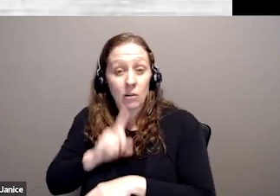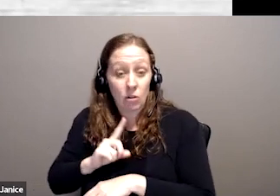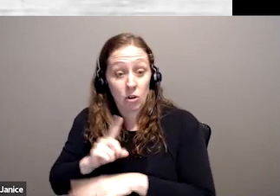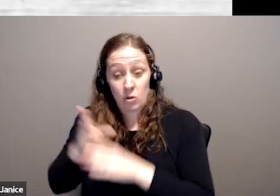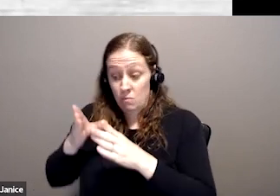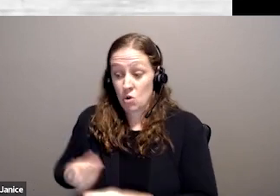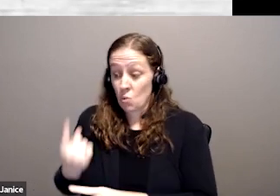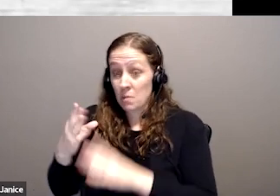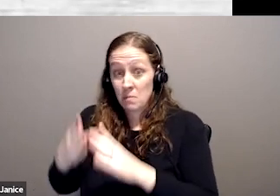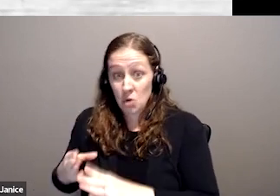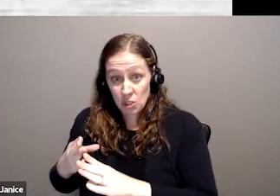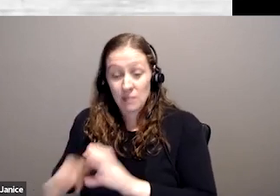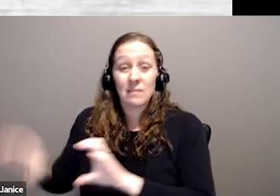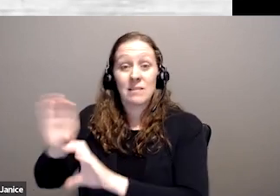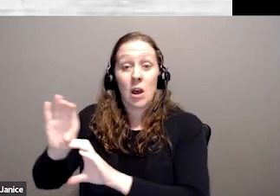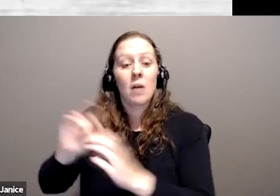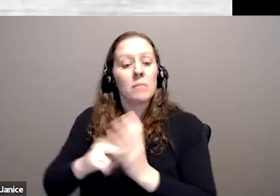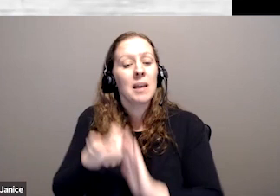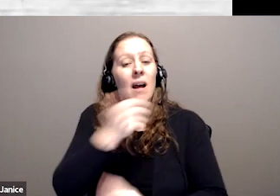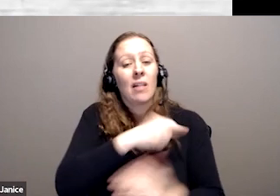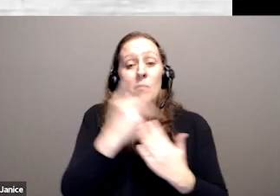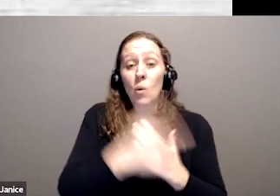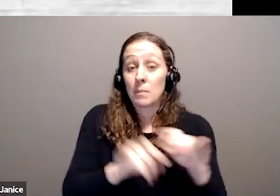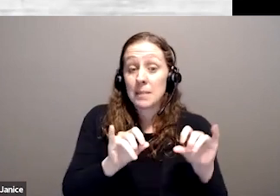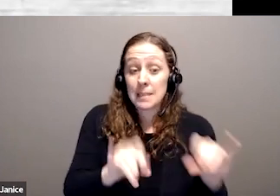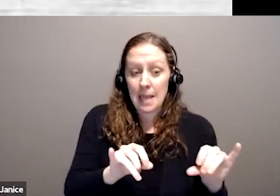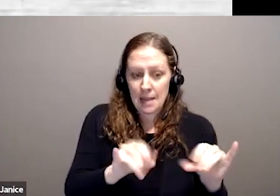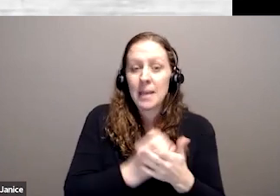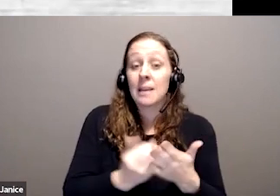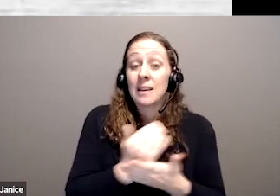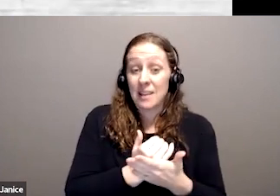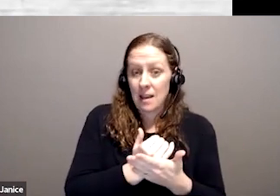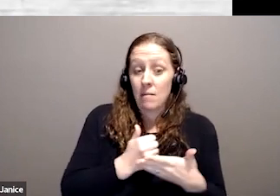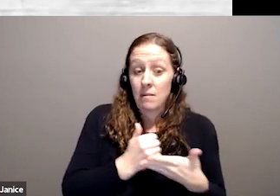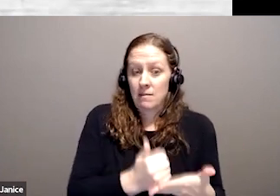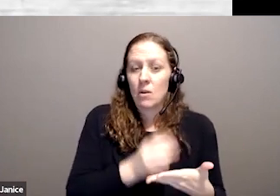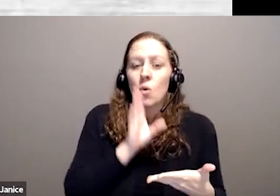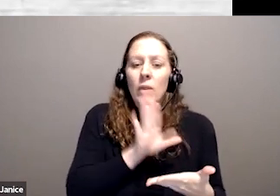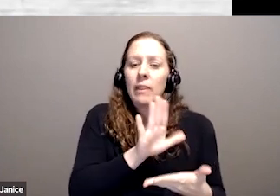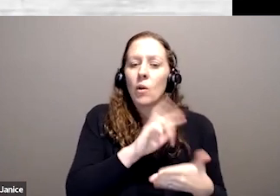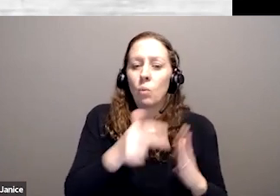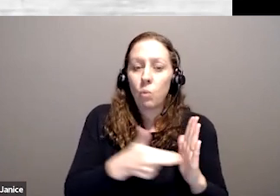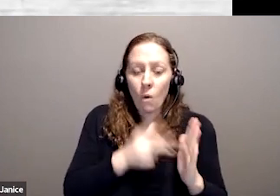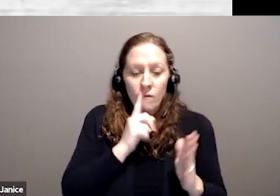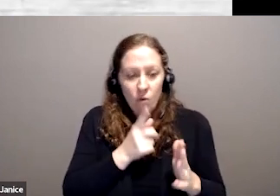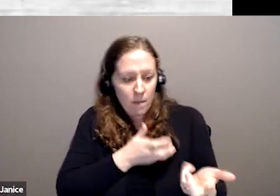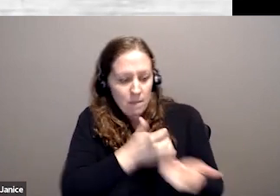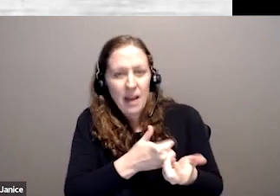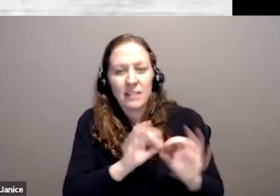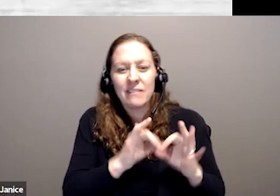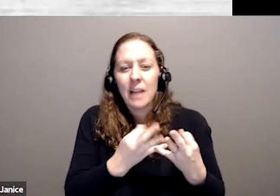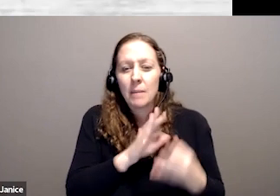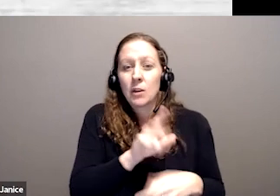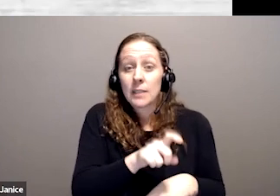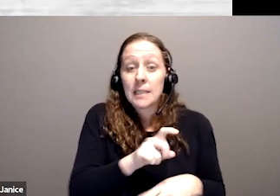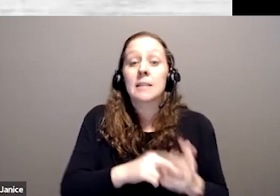then all programs could remain the same and income assistance would perform their extended role in meeting family needs. So in other words, we'd